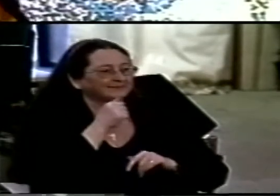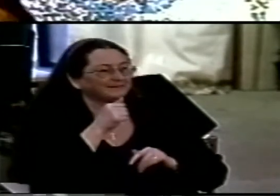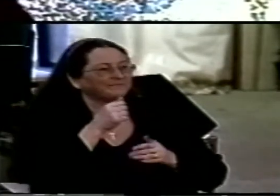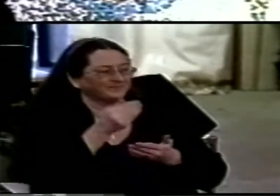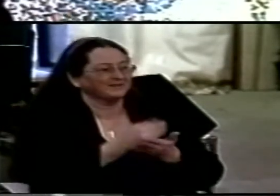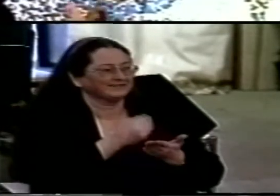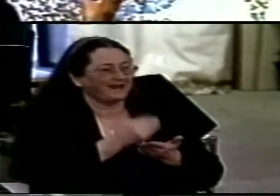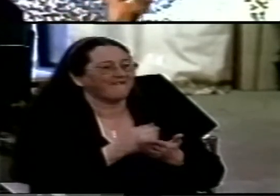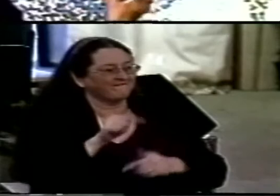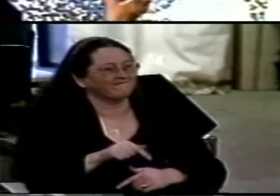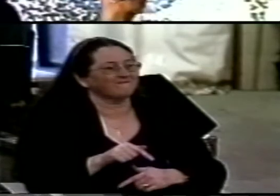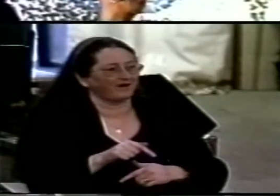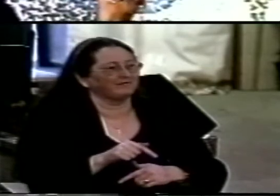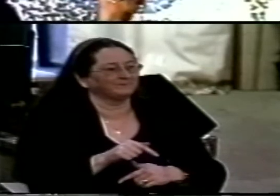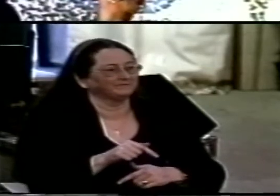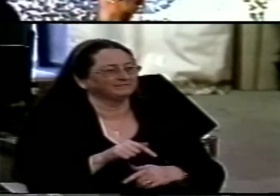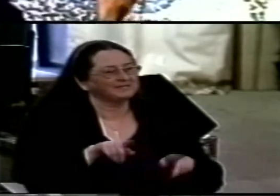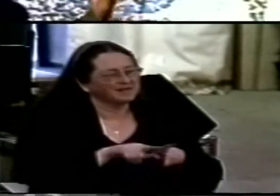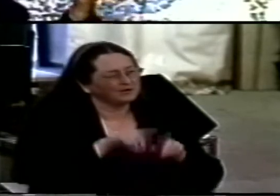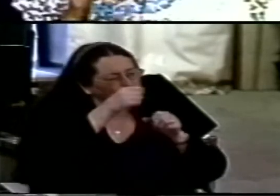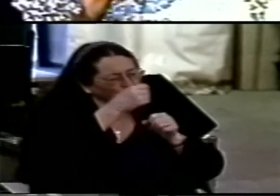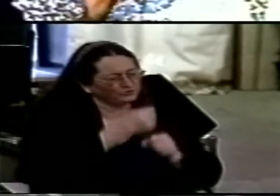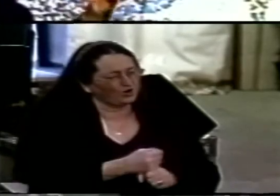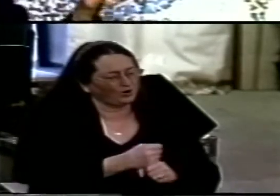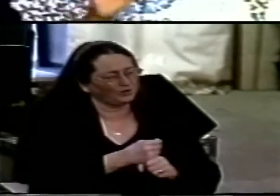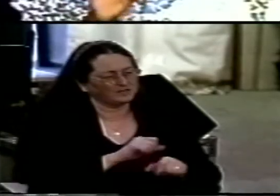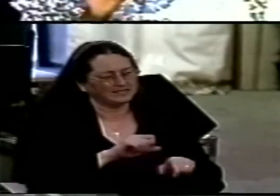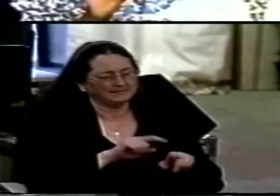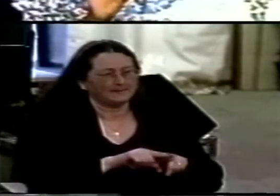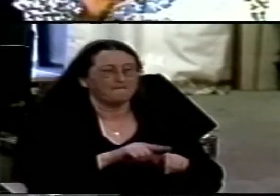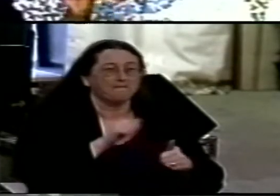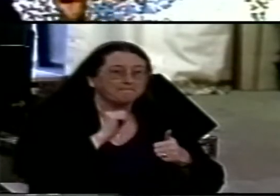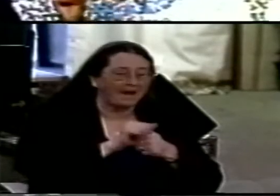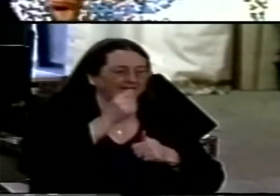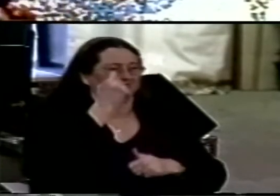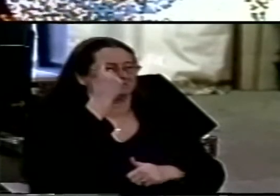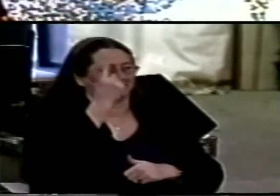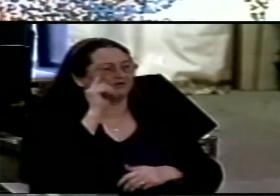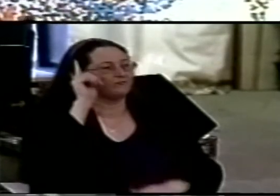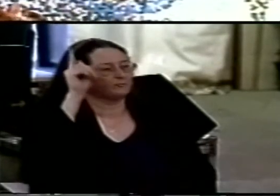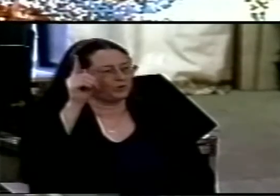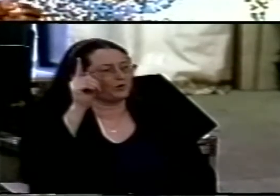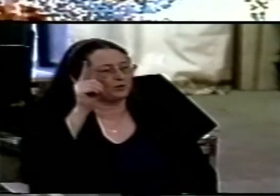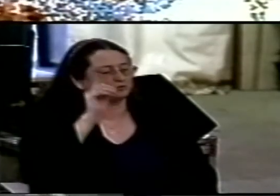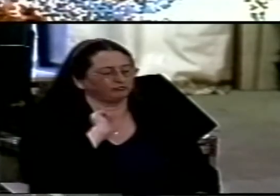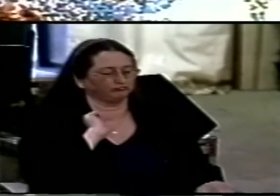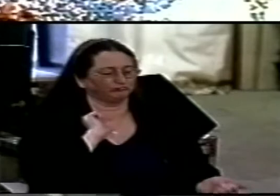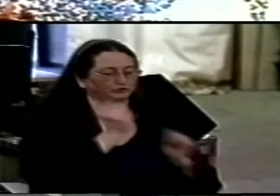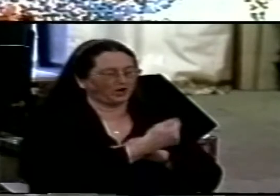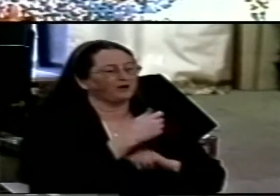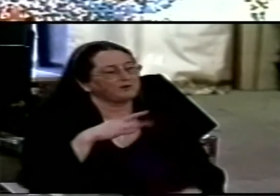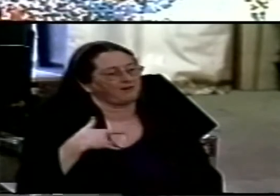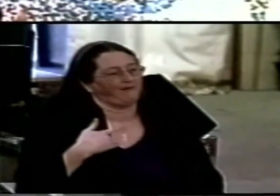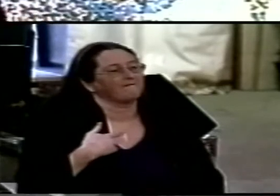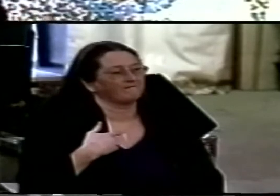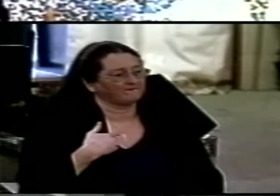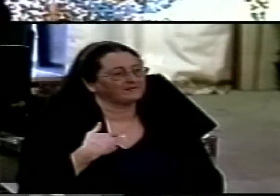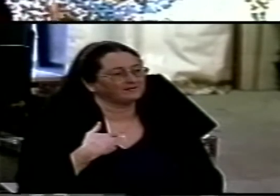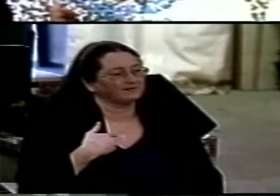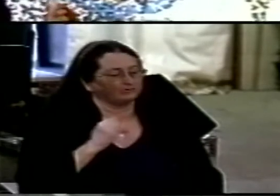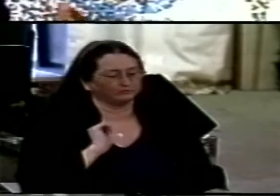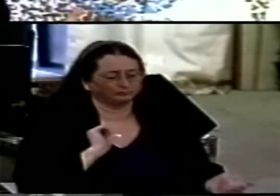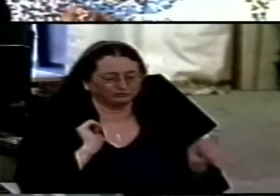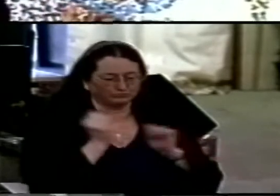because the church is still God's best idea for a transformed life or a